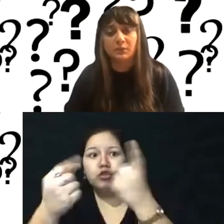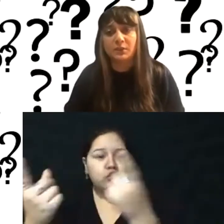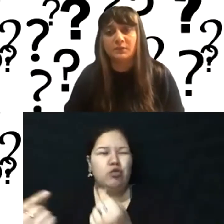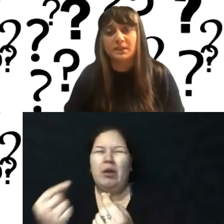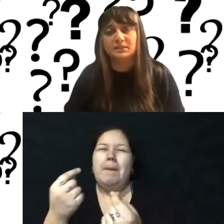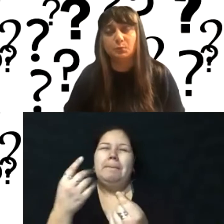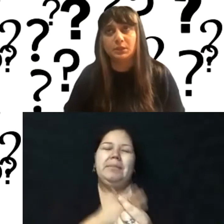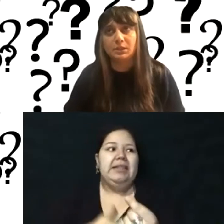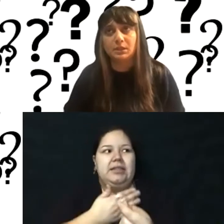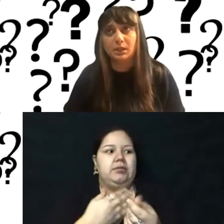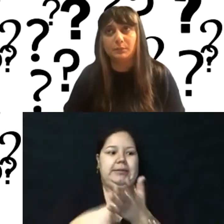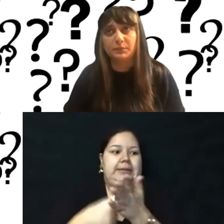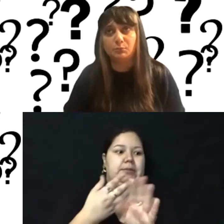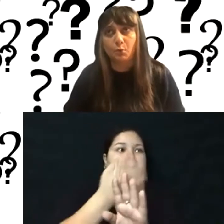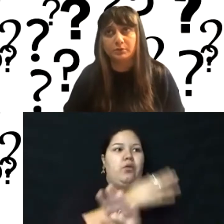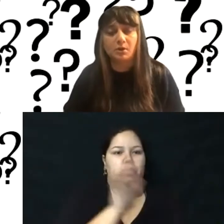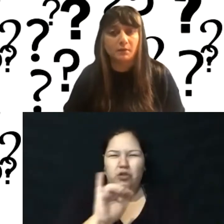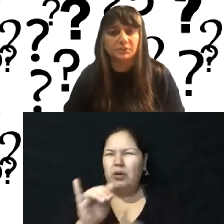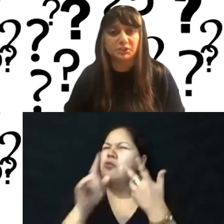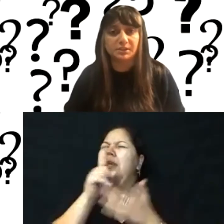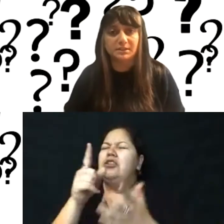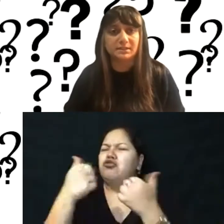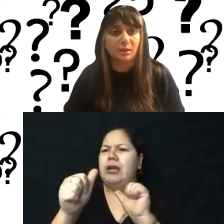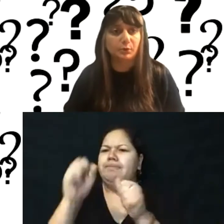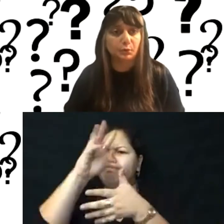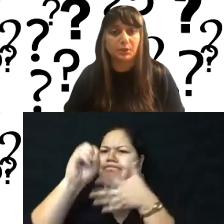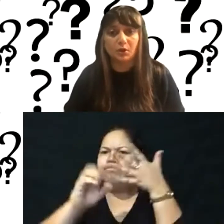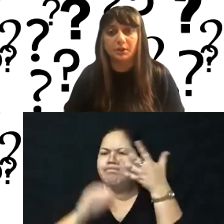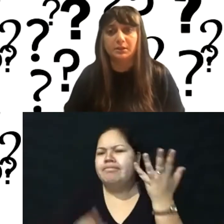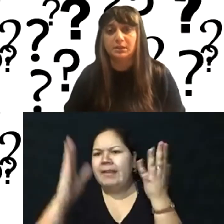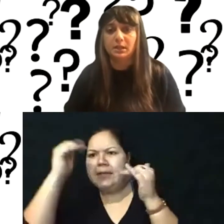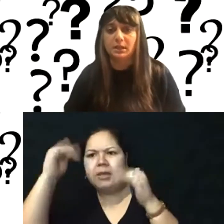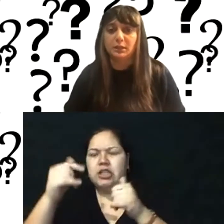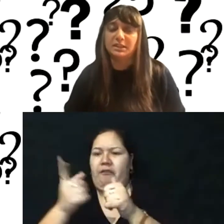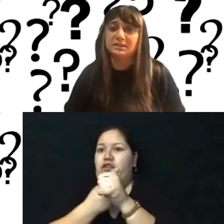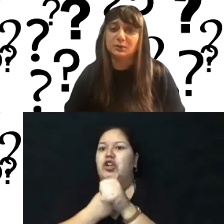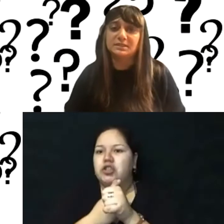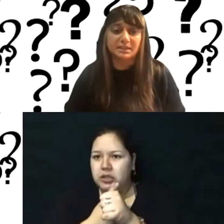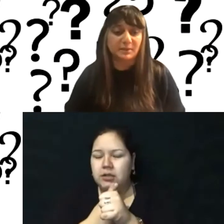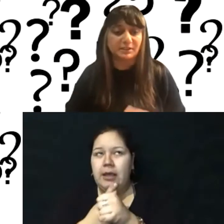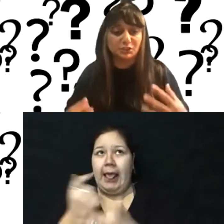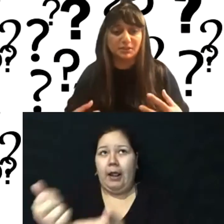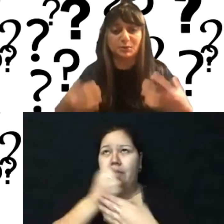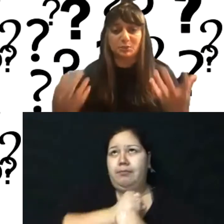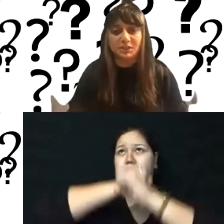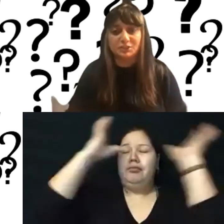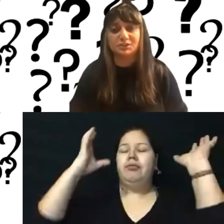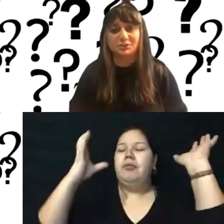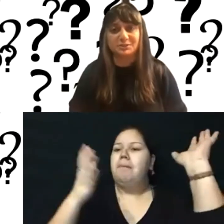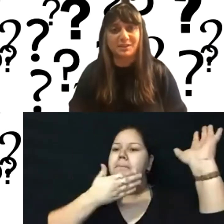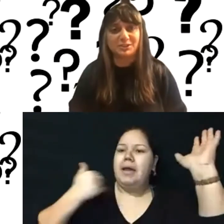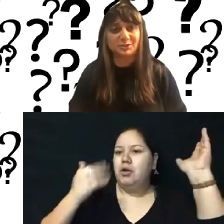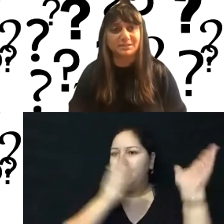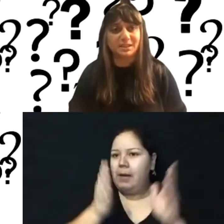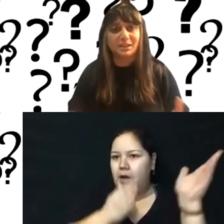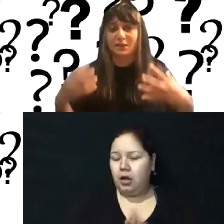And I think that that's a really important conversation that needs to happen early on. Because there is this expectation that when you engage a